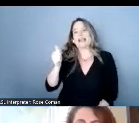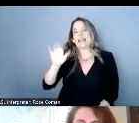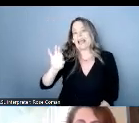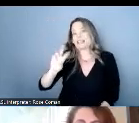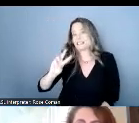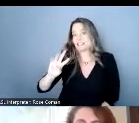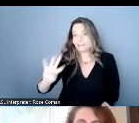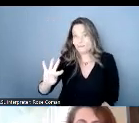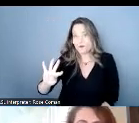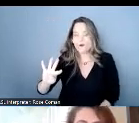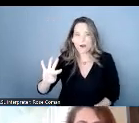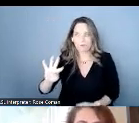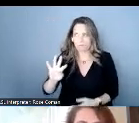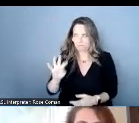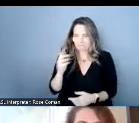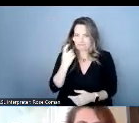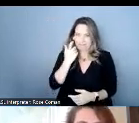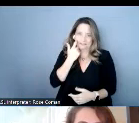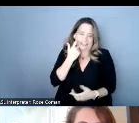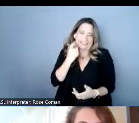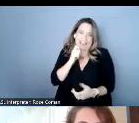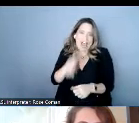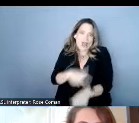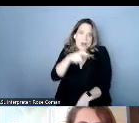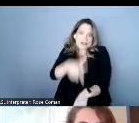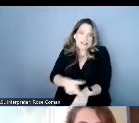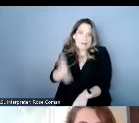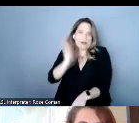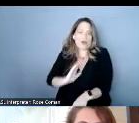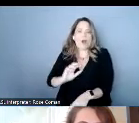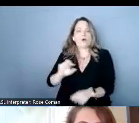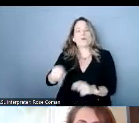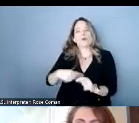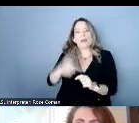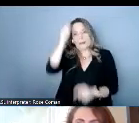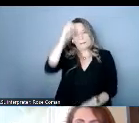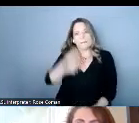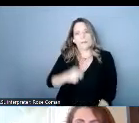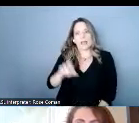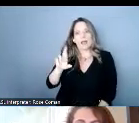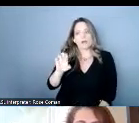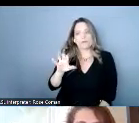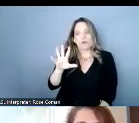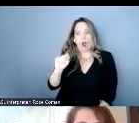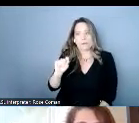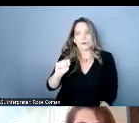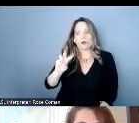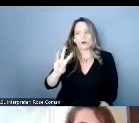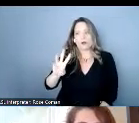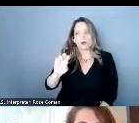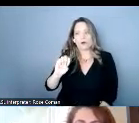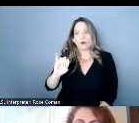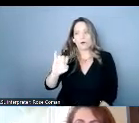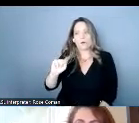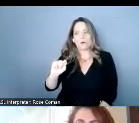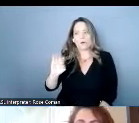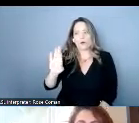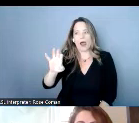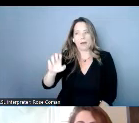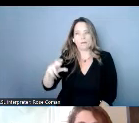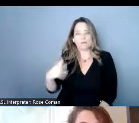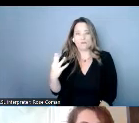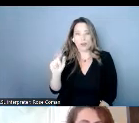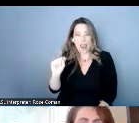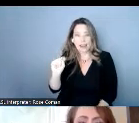not that long ago if you think about it when robert reitbrecht a scientist who was deaf developed the first